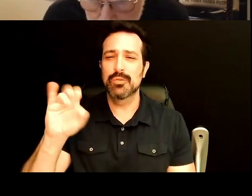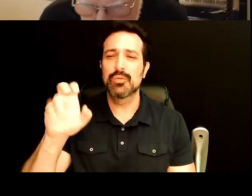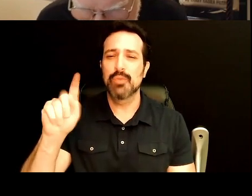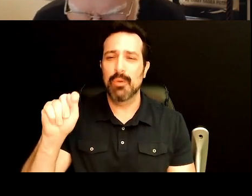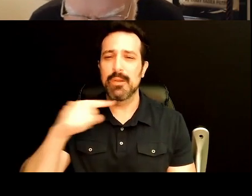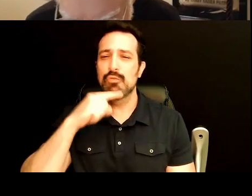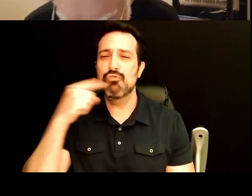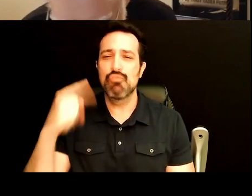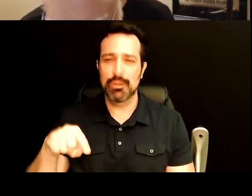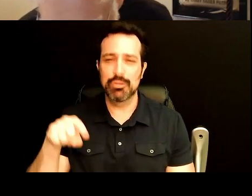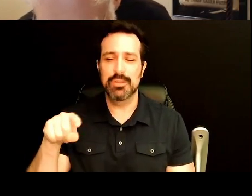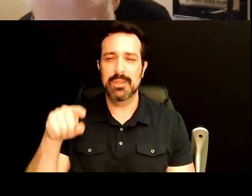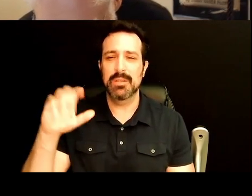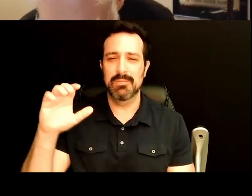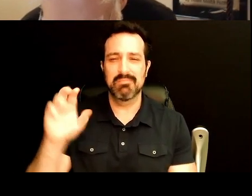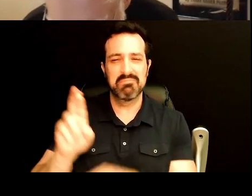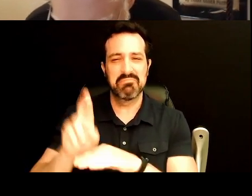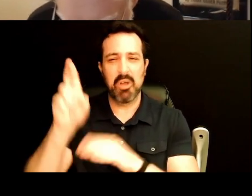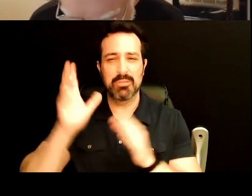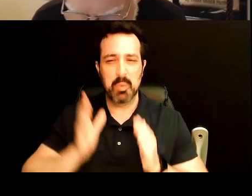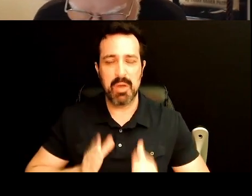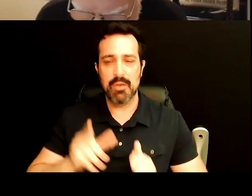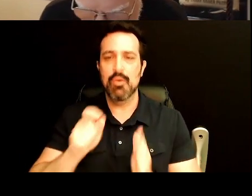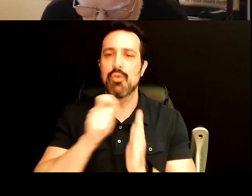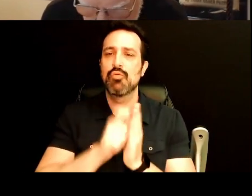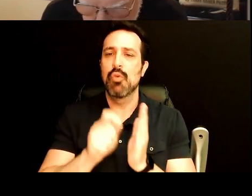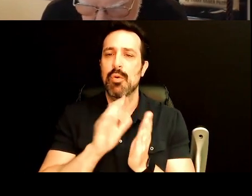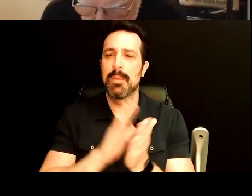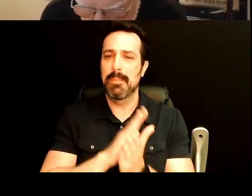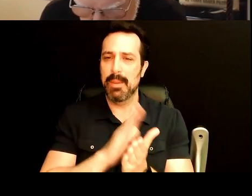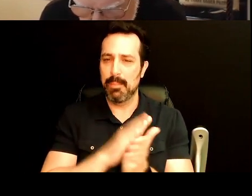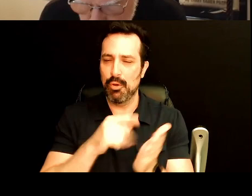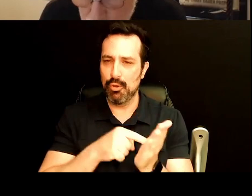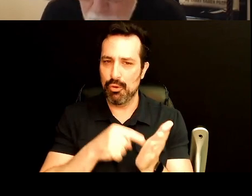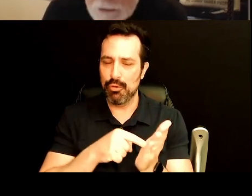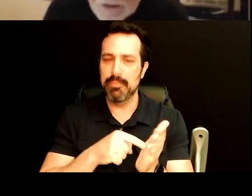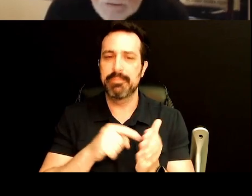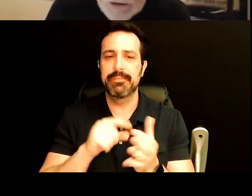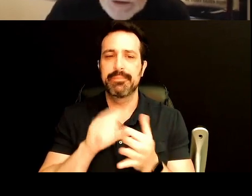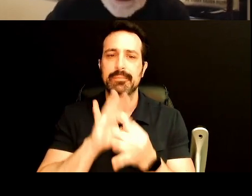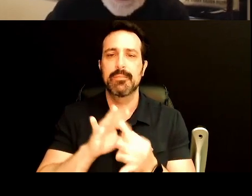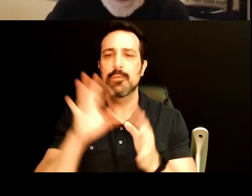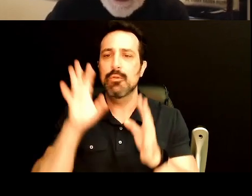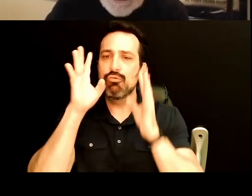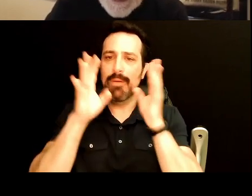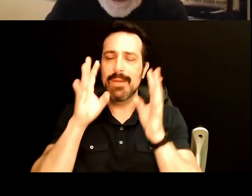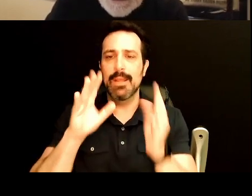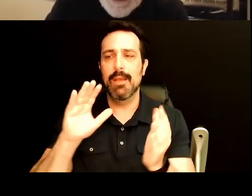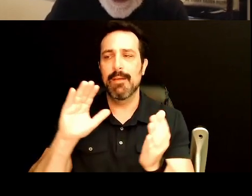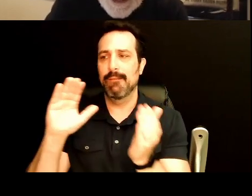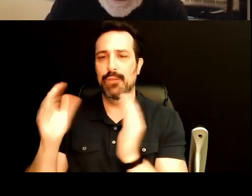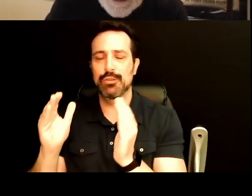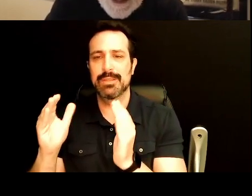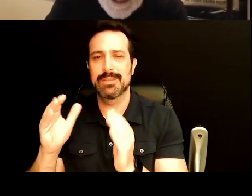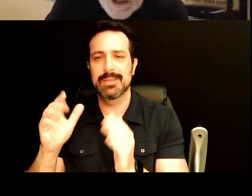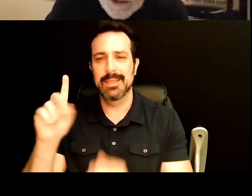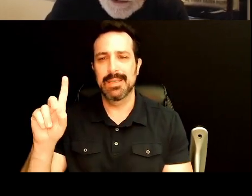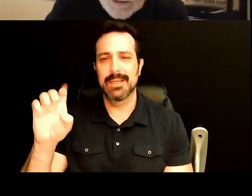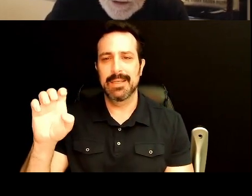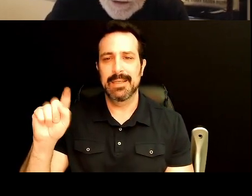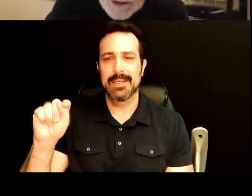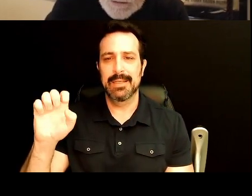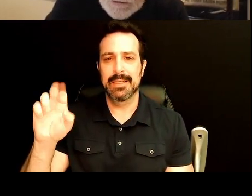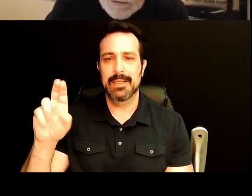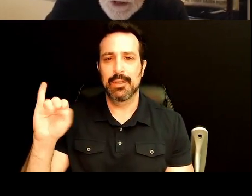a paper on essentially, basically creativity versus determinism. He pointed out that in the